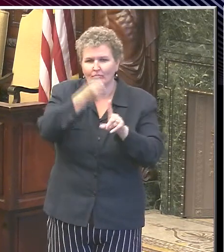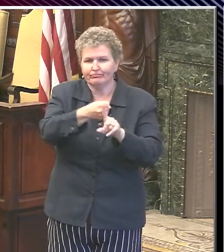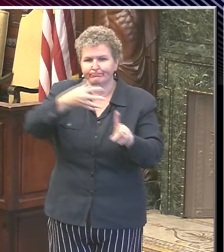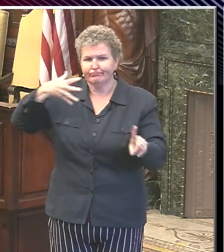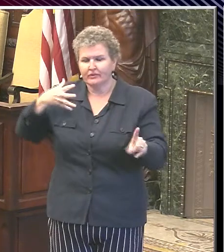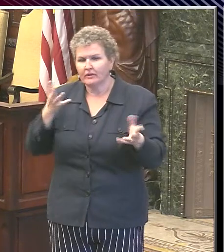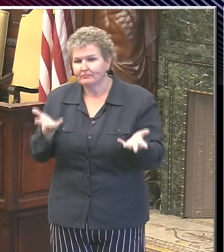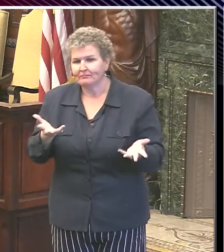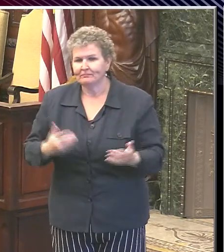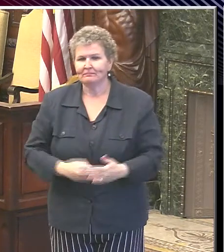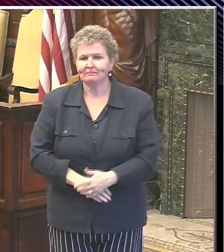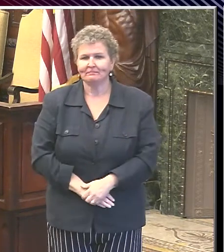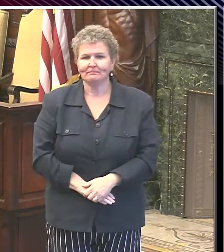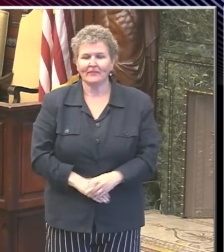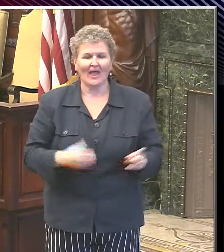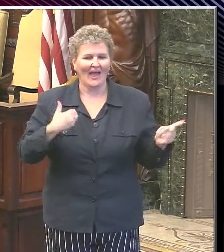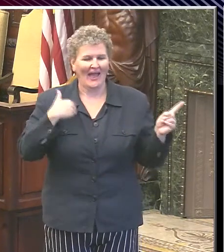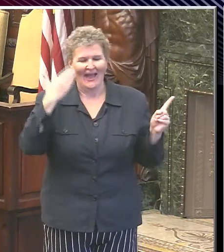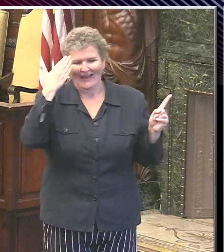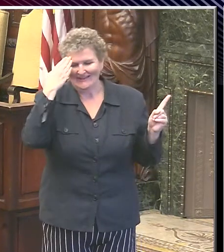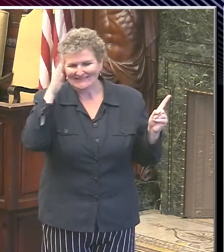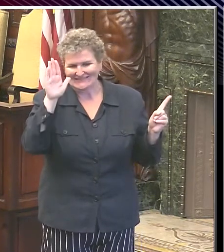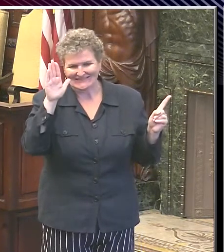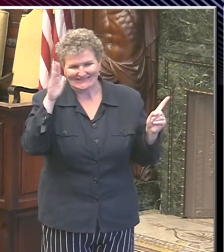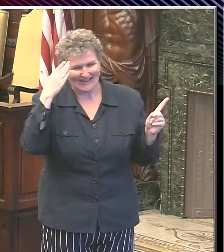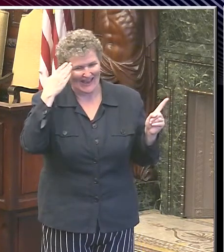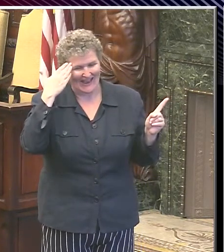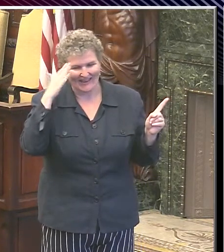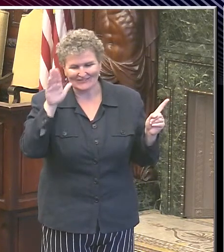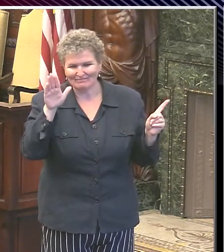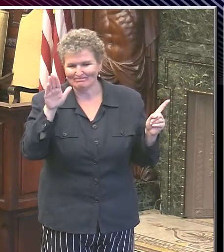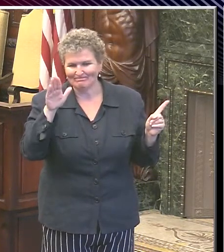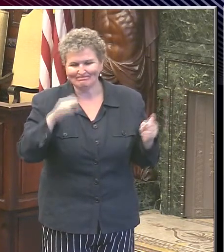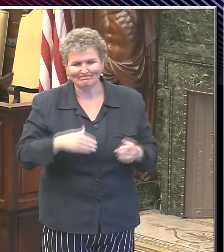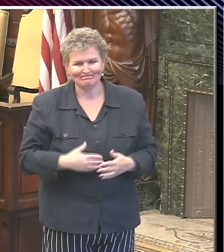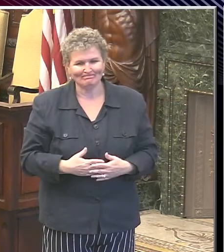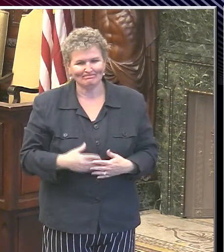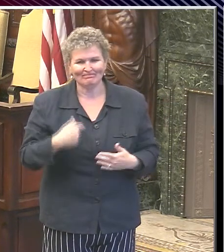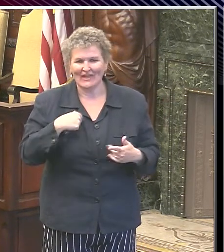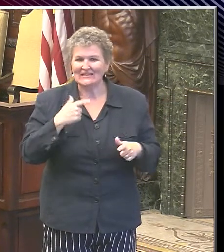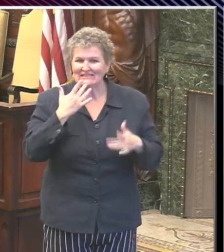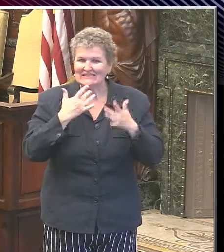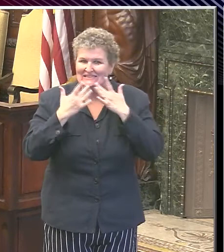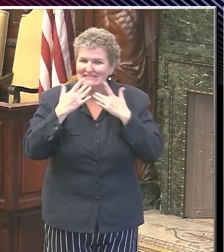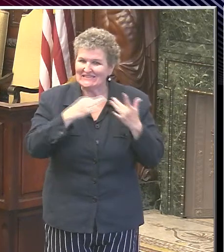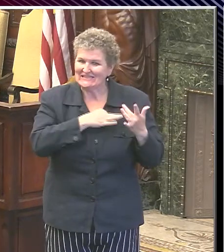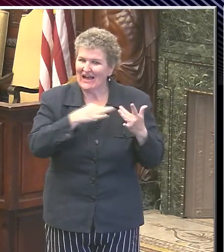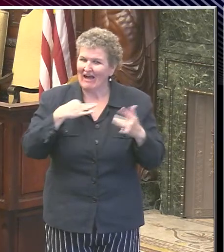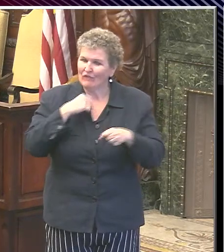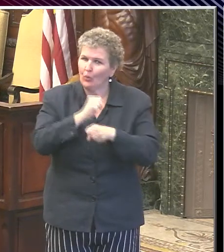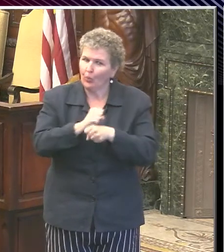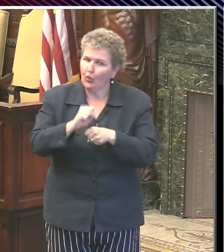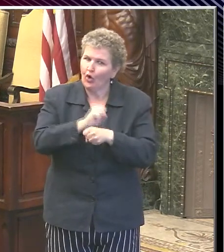I'm afraid I don't because we are part of that planning, but the health department is not leaving that planning. Got it. Thank you.